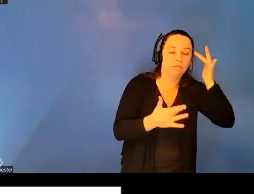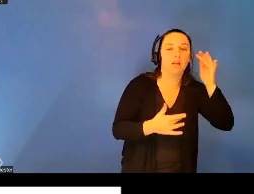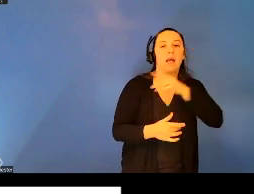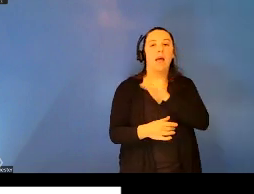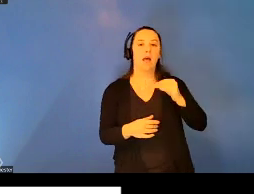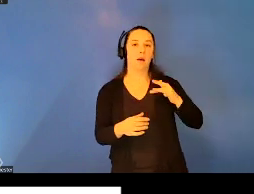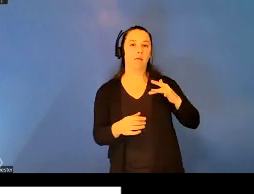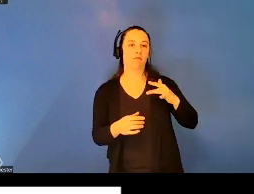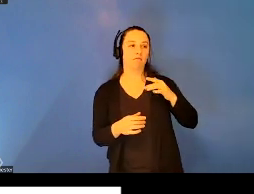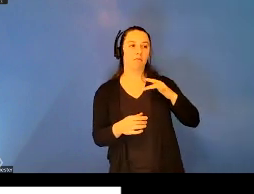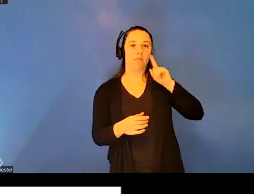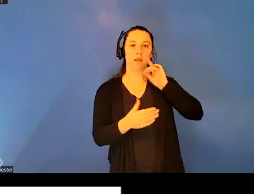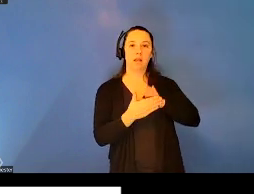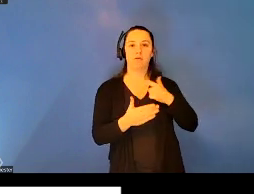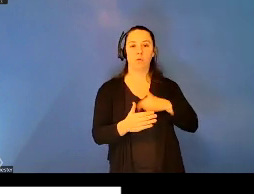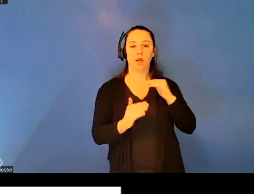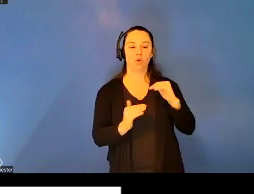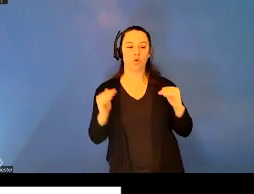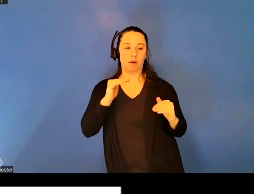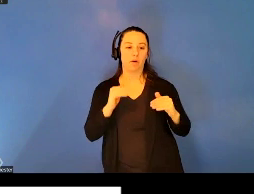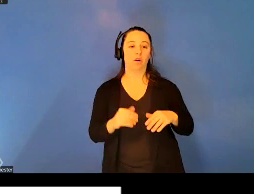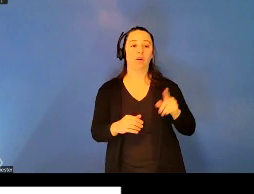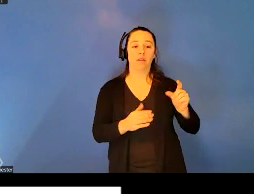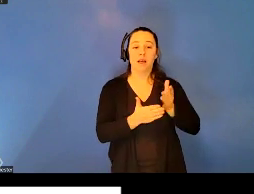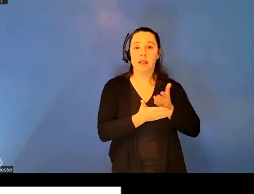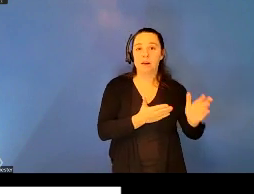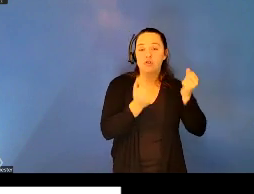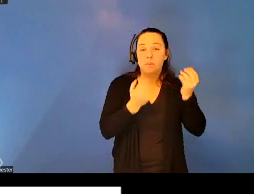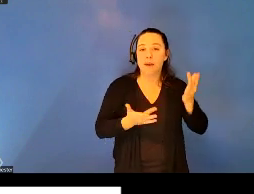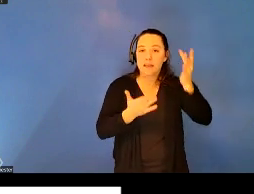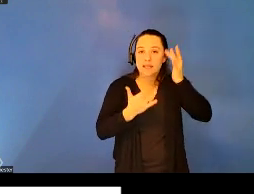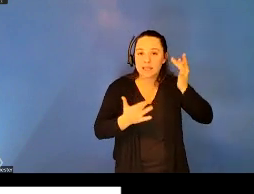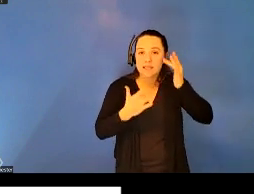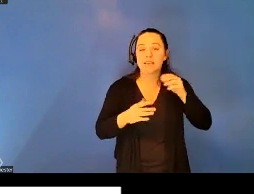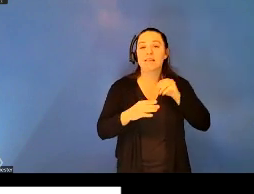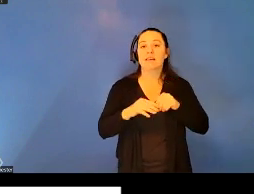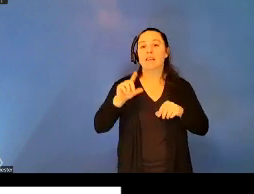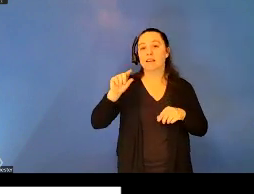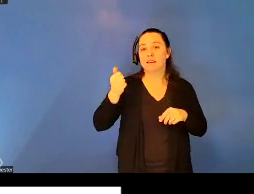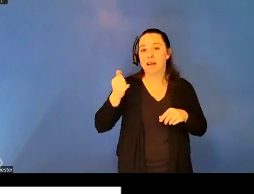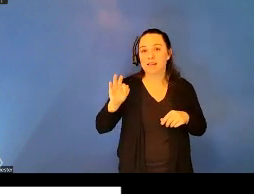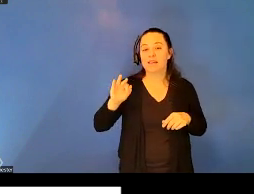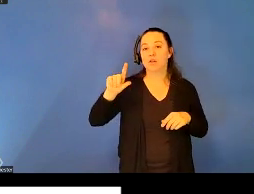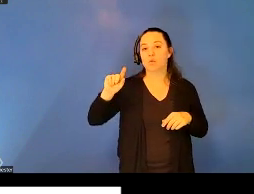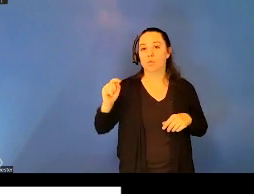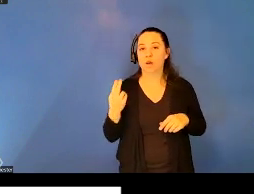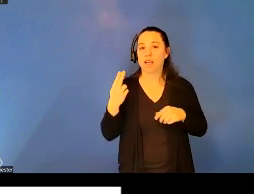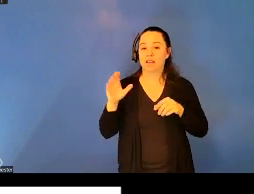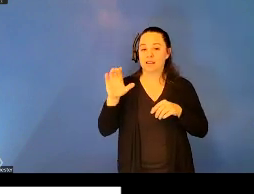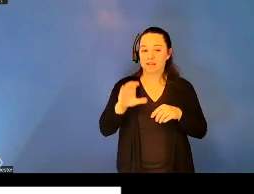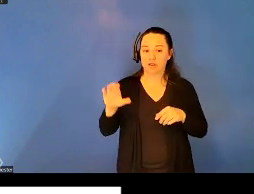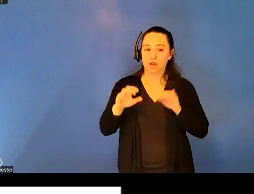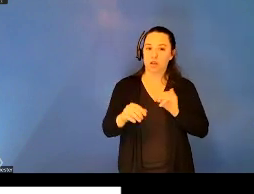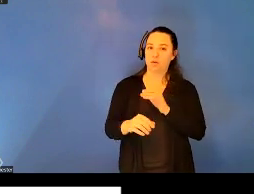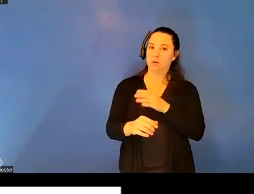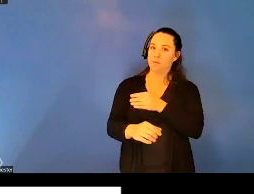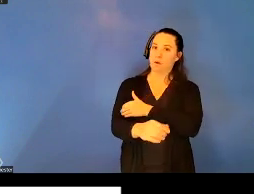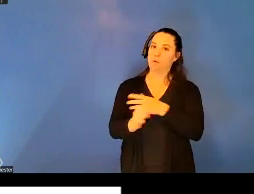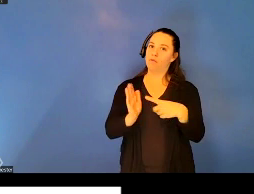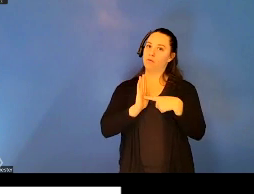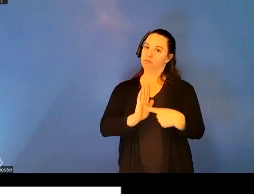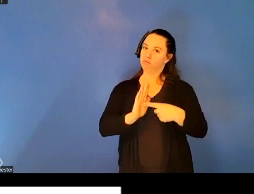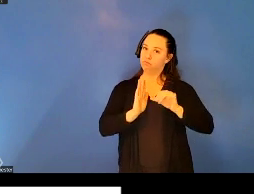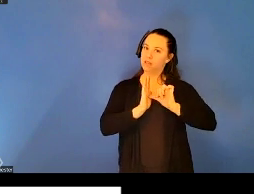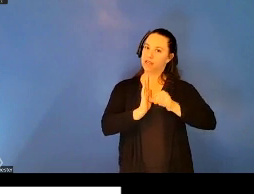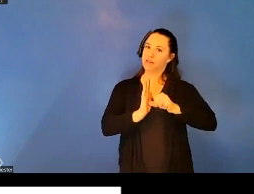The elimination of many disease threats over the course of the 19th and 20th century are some of the most powerful signifiers of Western modernity's